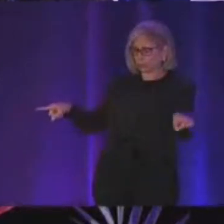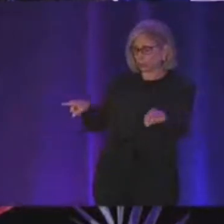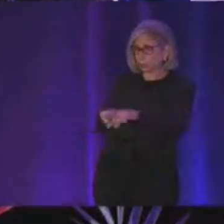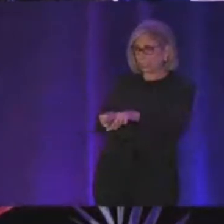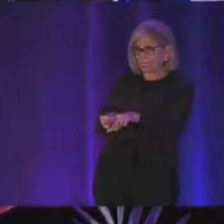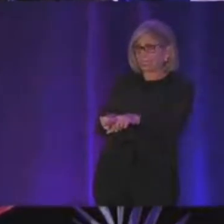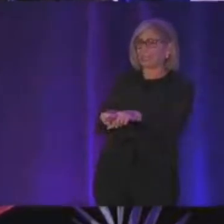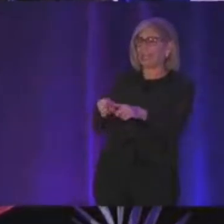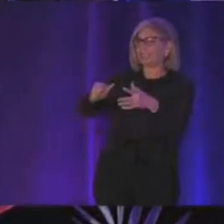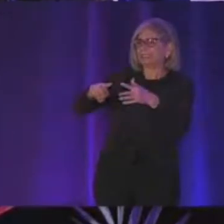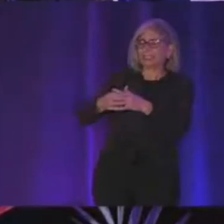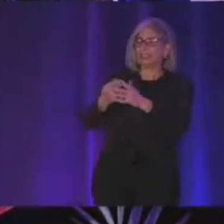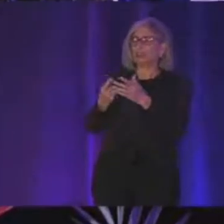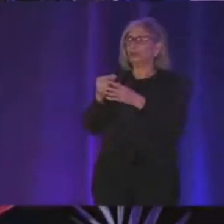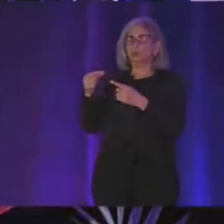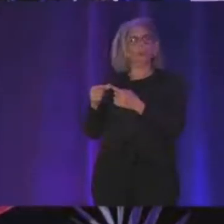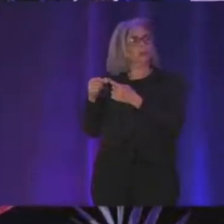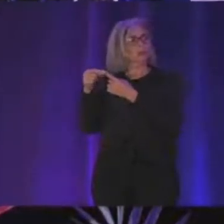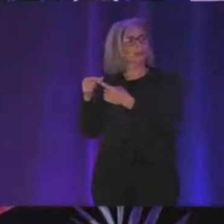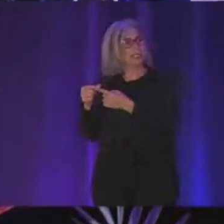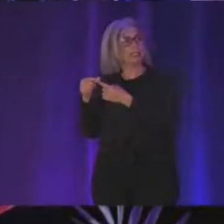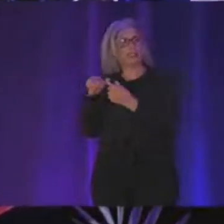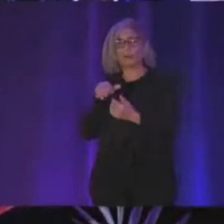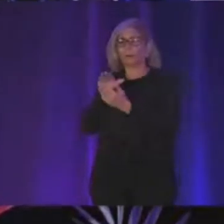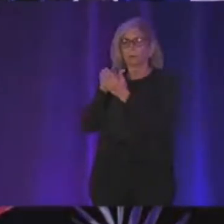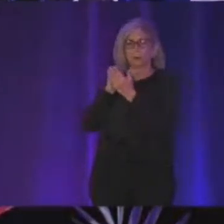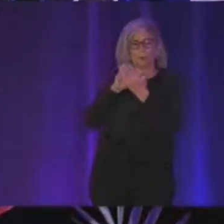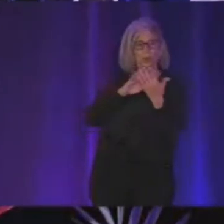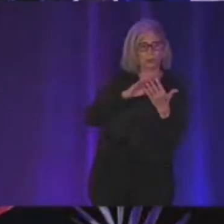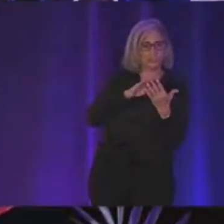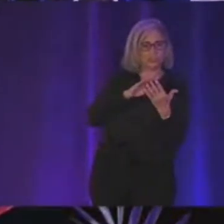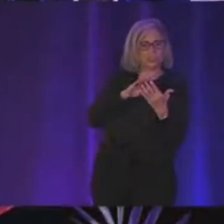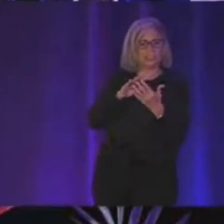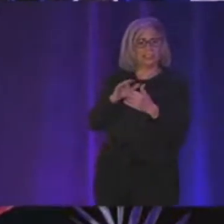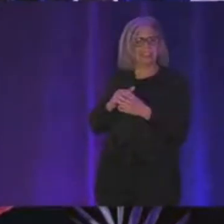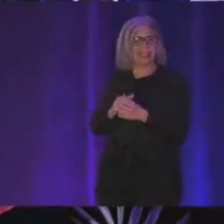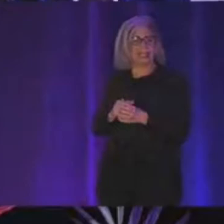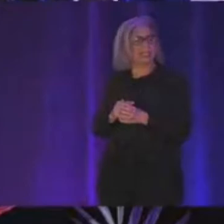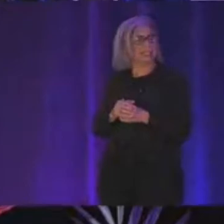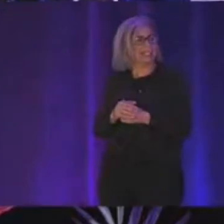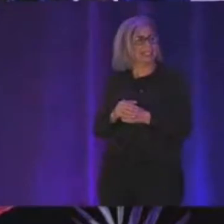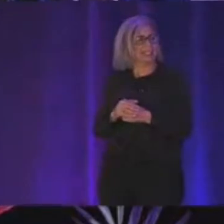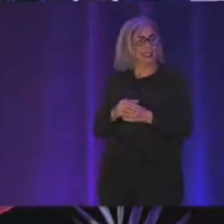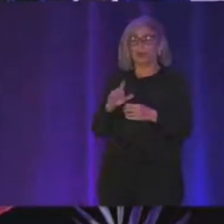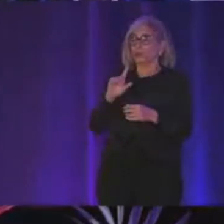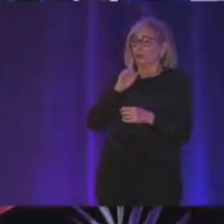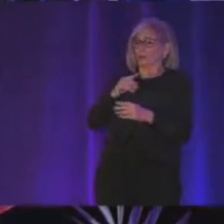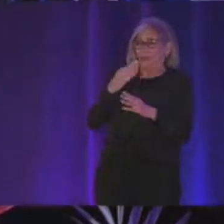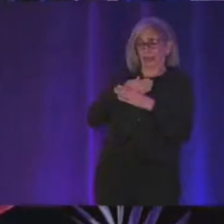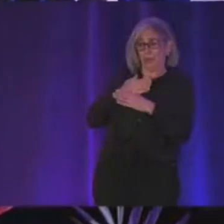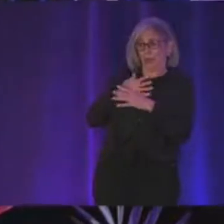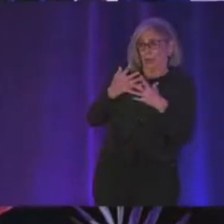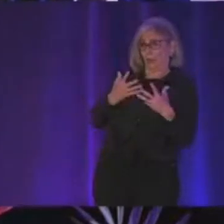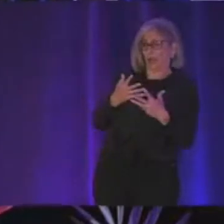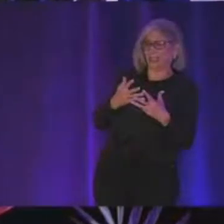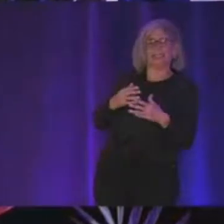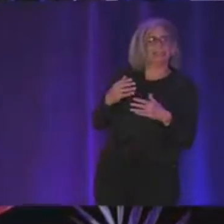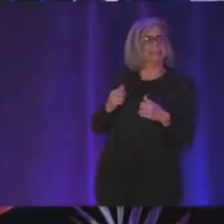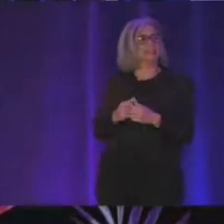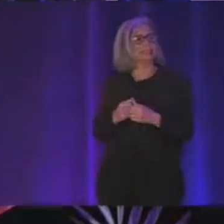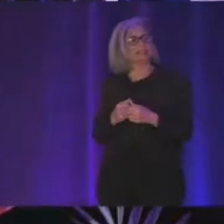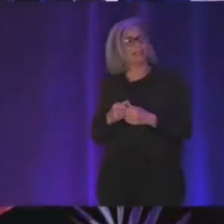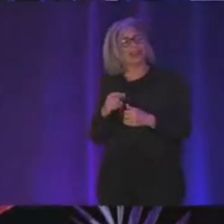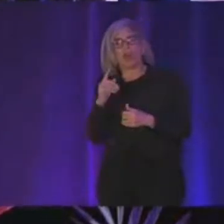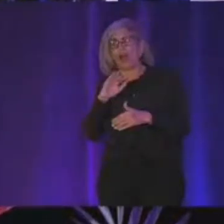starting to do using Final Cut Pro to do video editing and the thing that was really annoying is like it felt like all